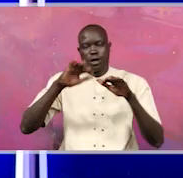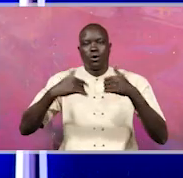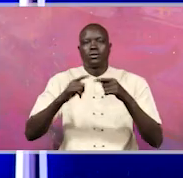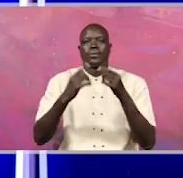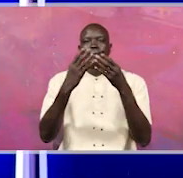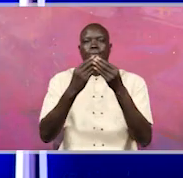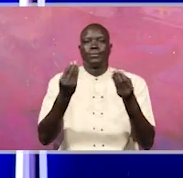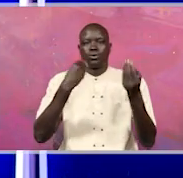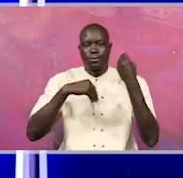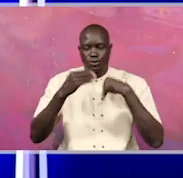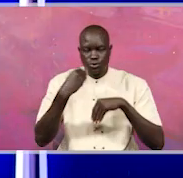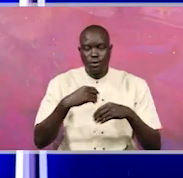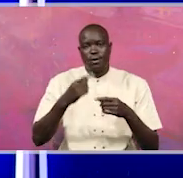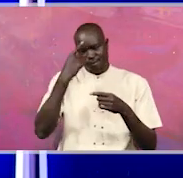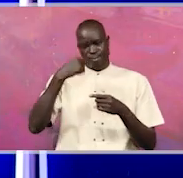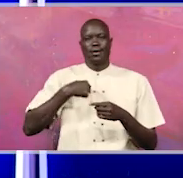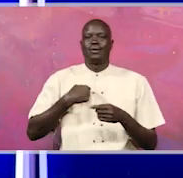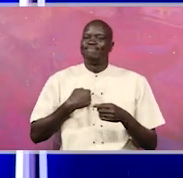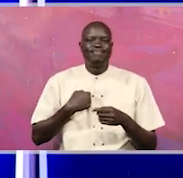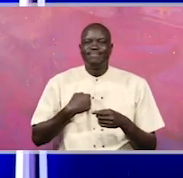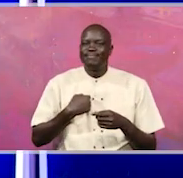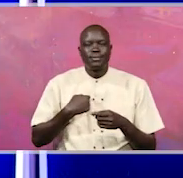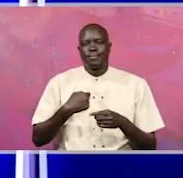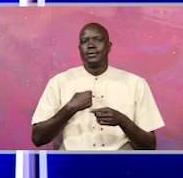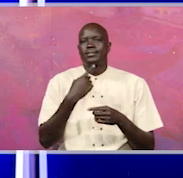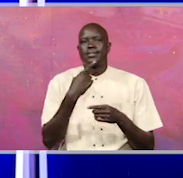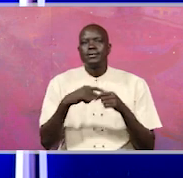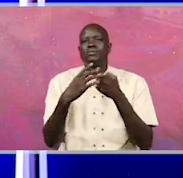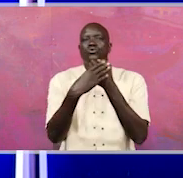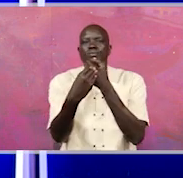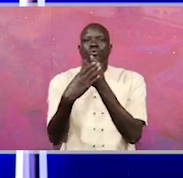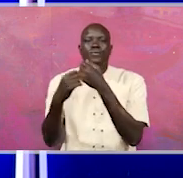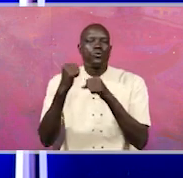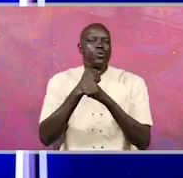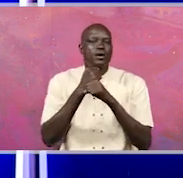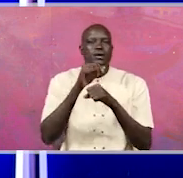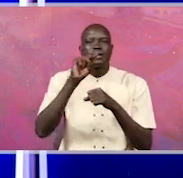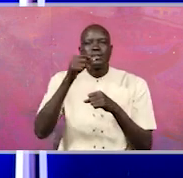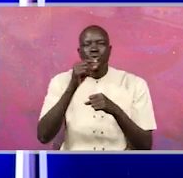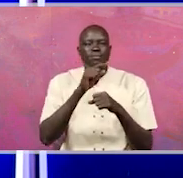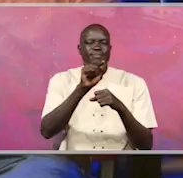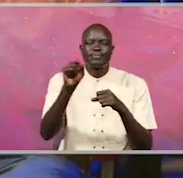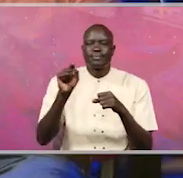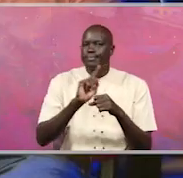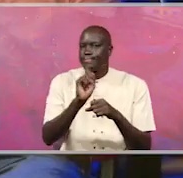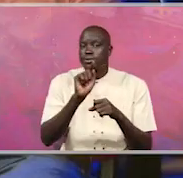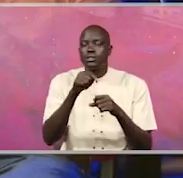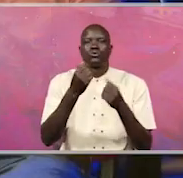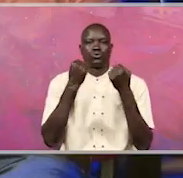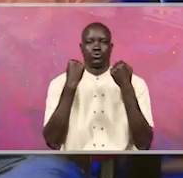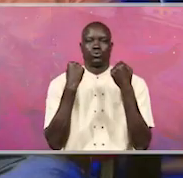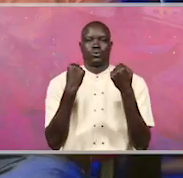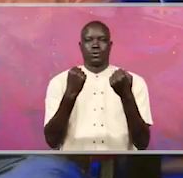fight against this grant. So for me, I am not saying it has a duplication. On the contrary, it is the strengthening